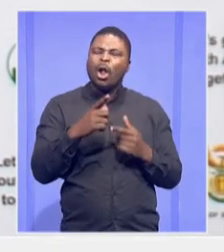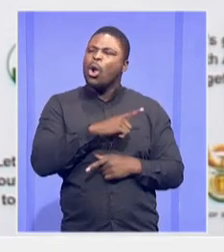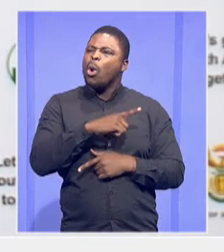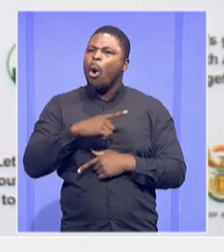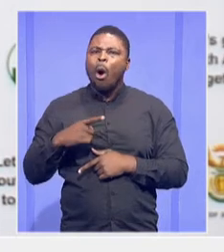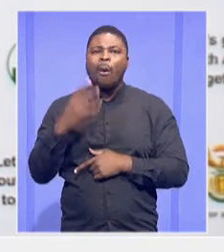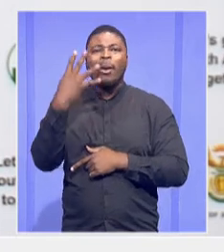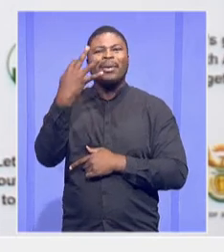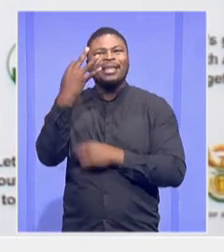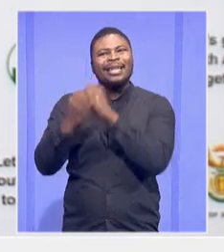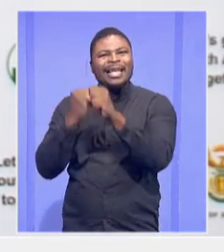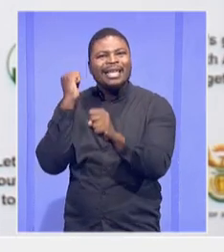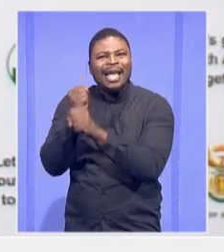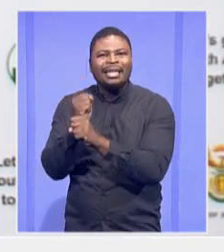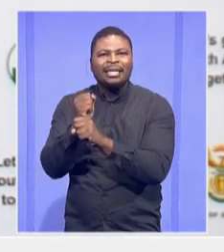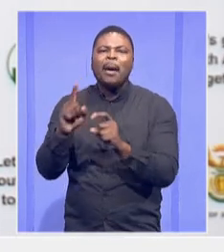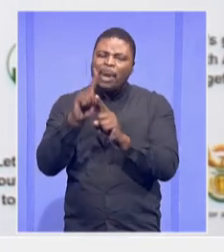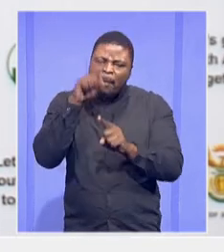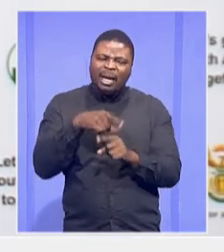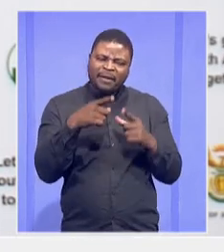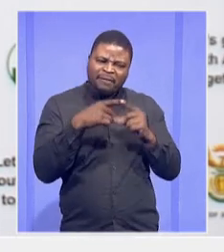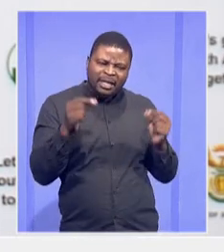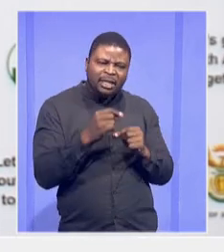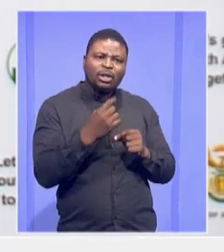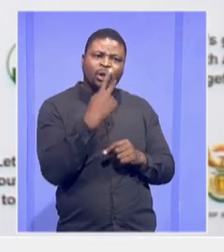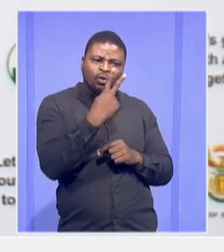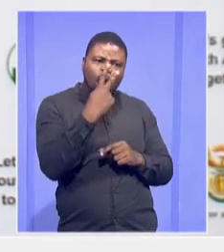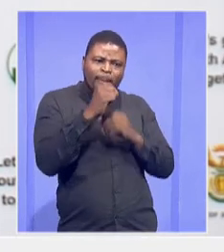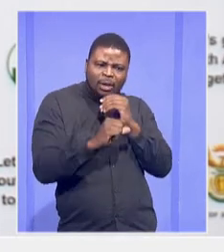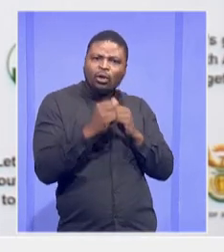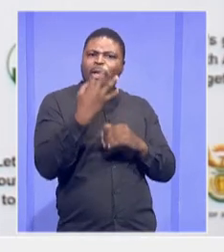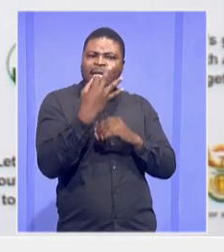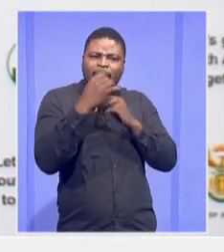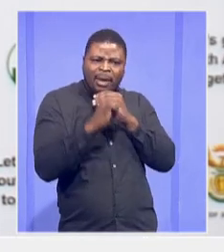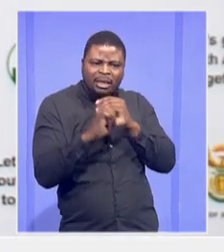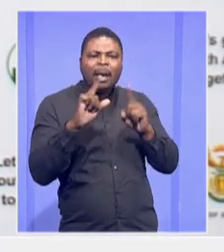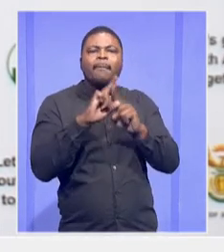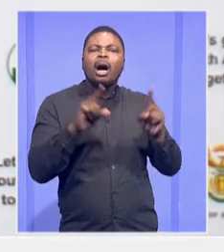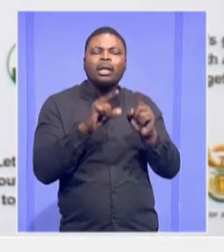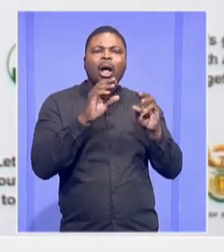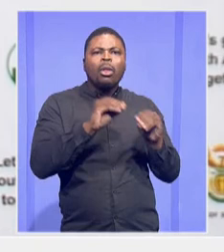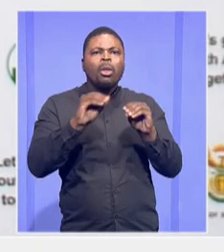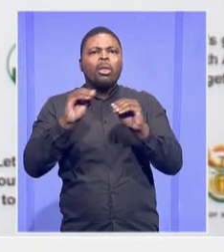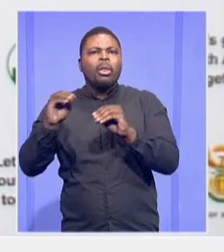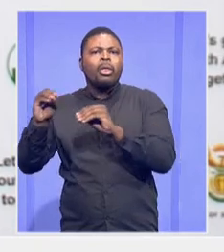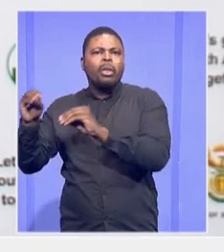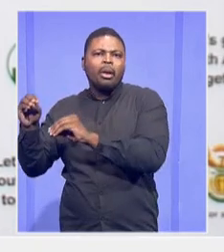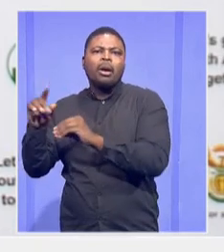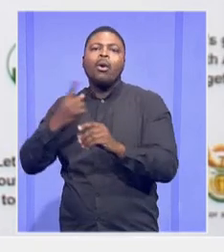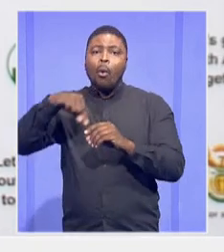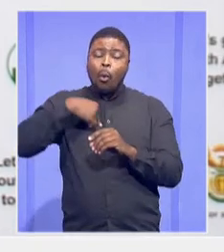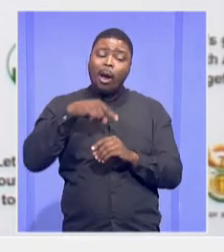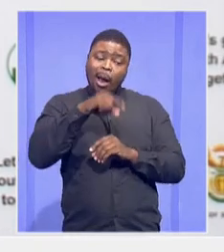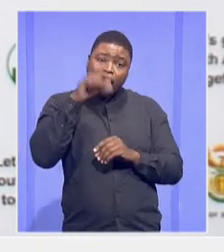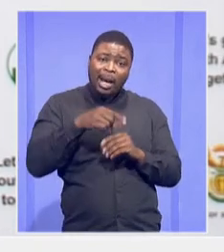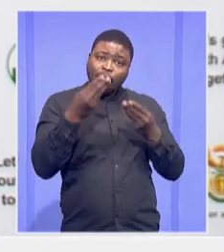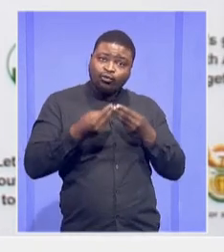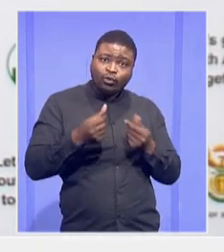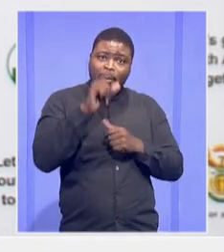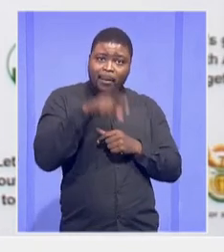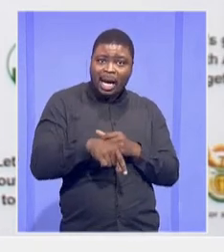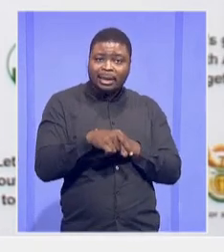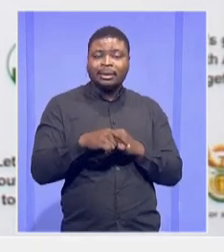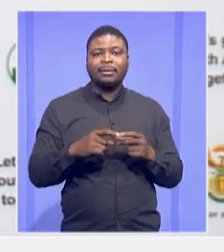And we've made sure that that doesn't happen anymore. But that's where we need to depart from. Poor project